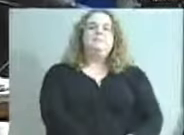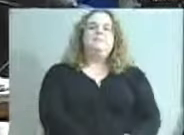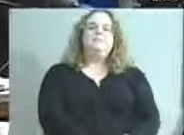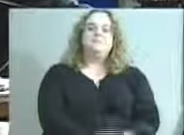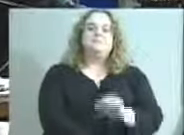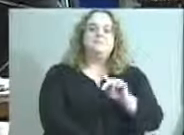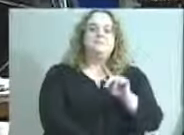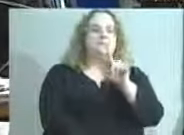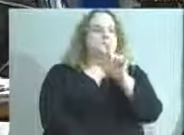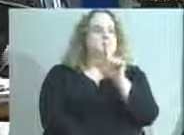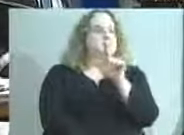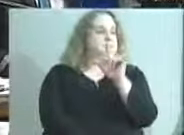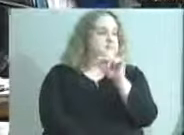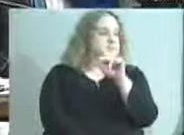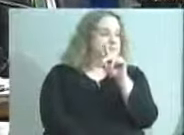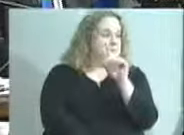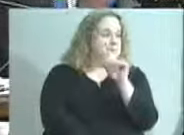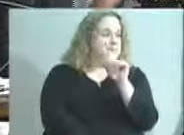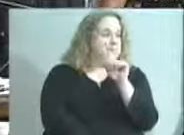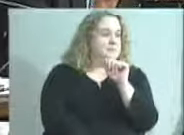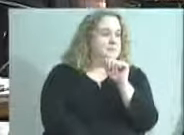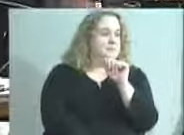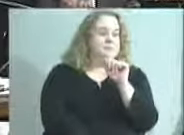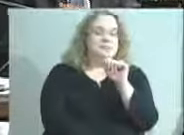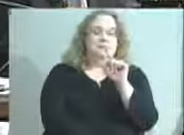Thanks. Linda, did I see your hand up? Yes.